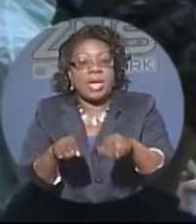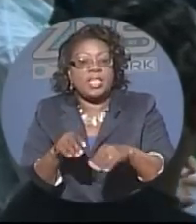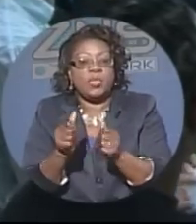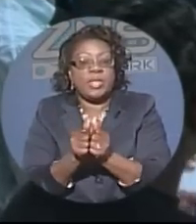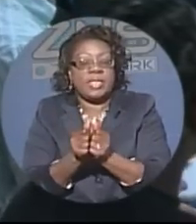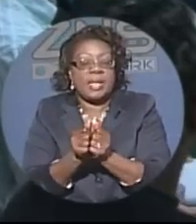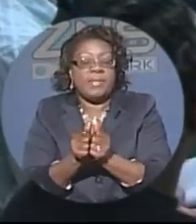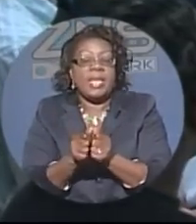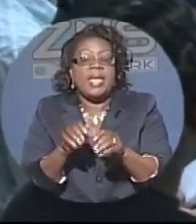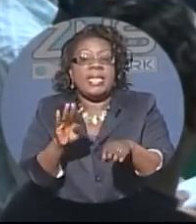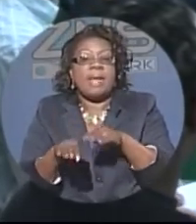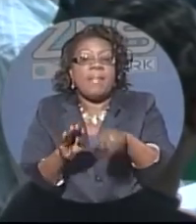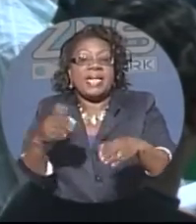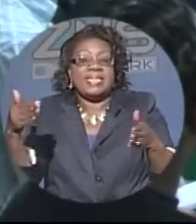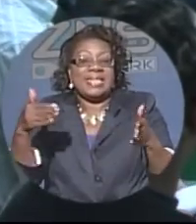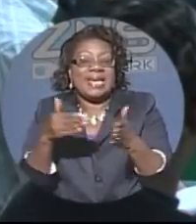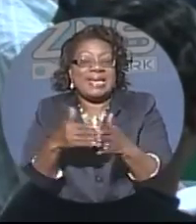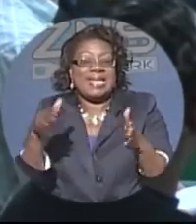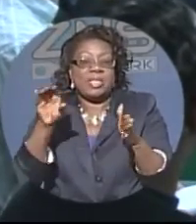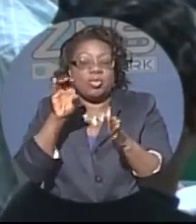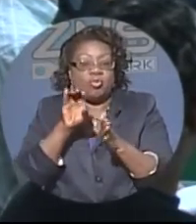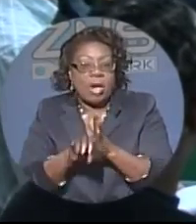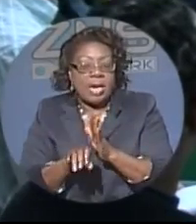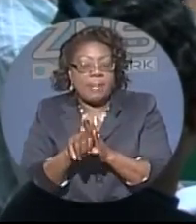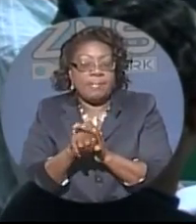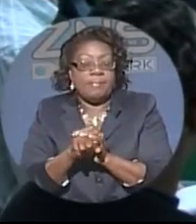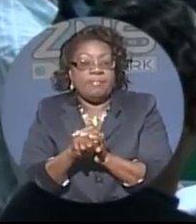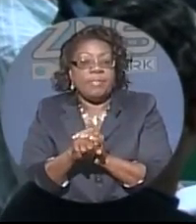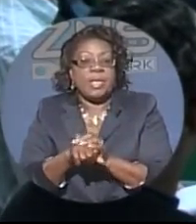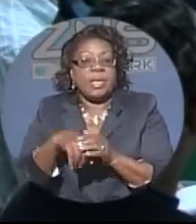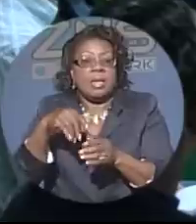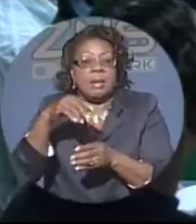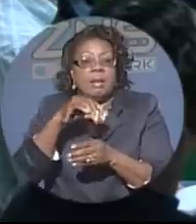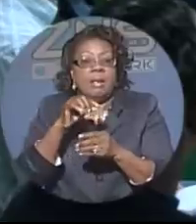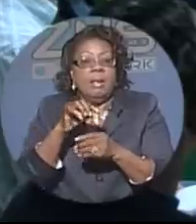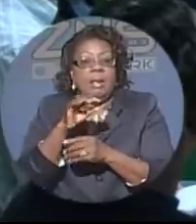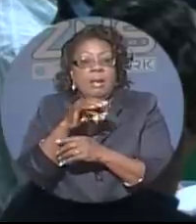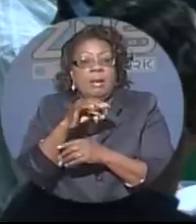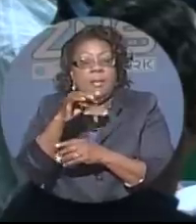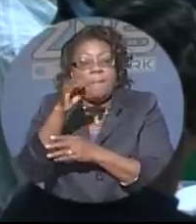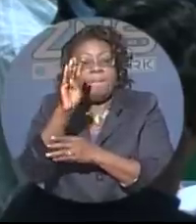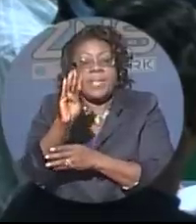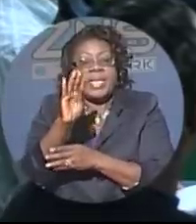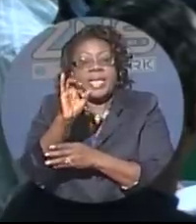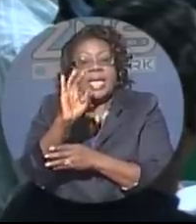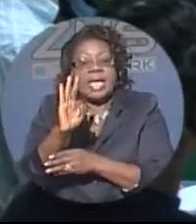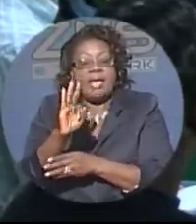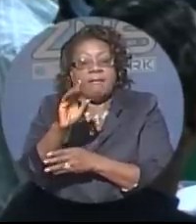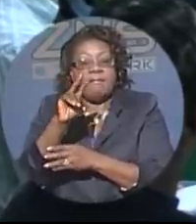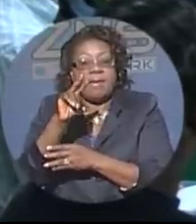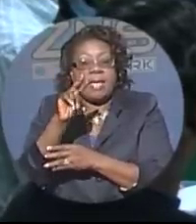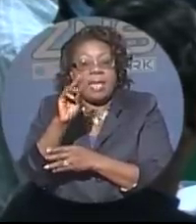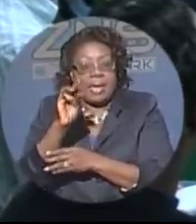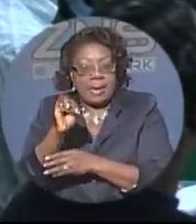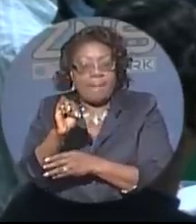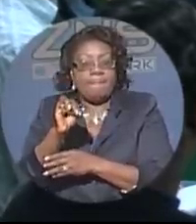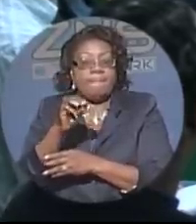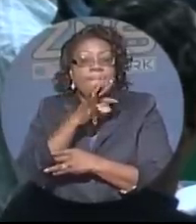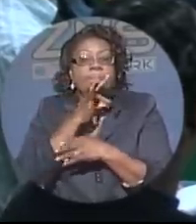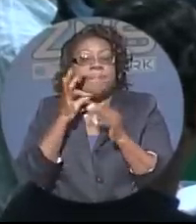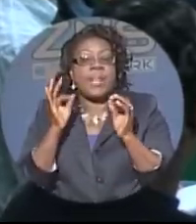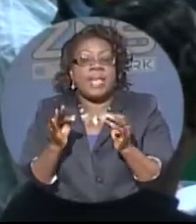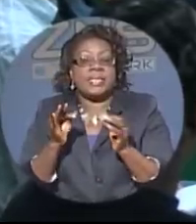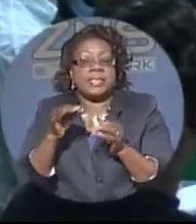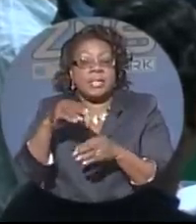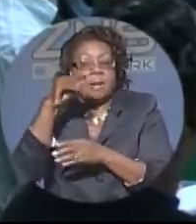During a press conference, BFM senior pastor Dr. Munro says it takes strong men to stop what he called the hemorrhaging faces